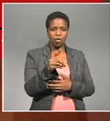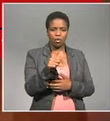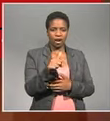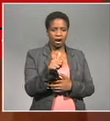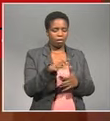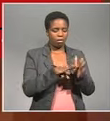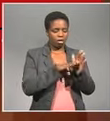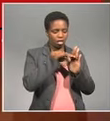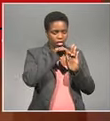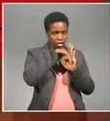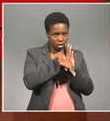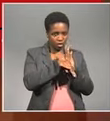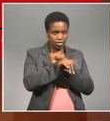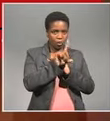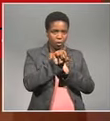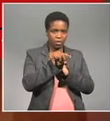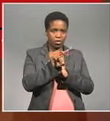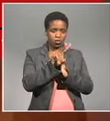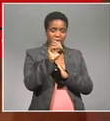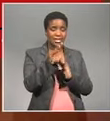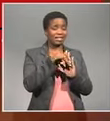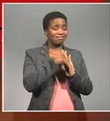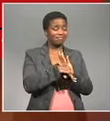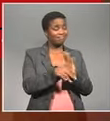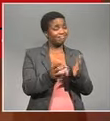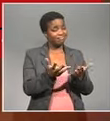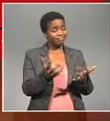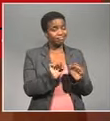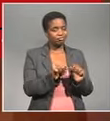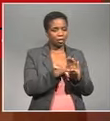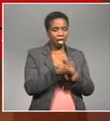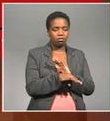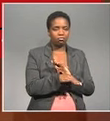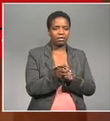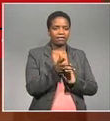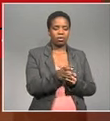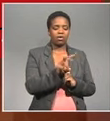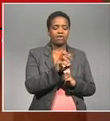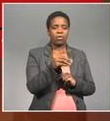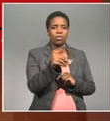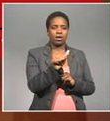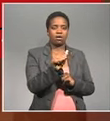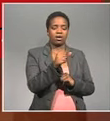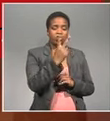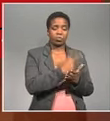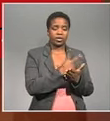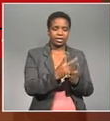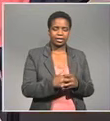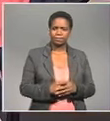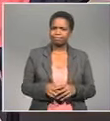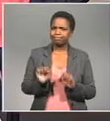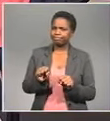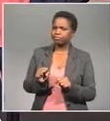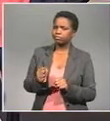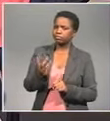fell by just 1.2% So it's been a significant fall for the company Especially in two weeks Absolutely